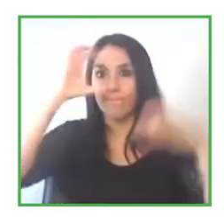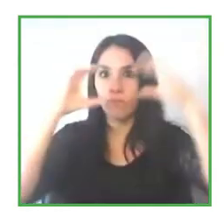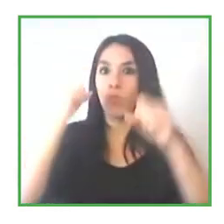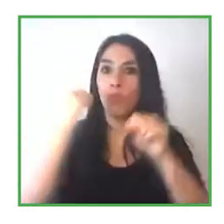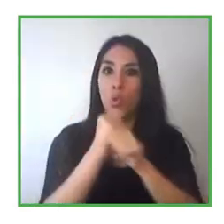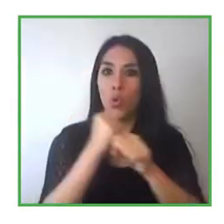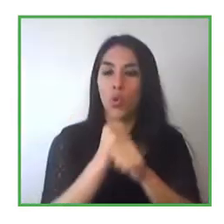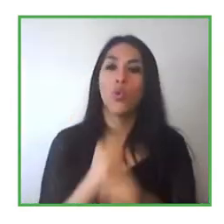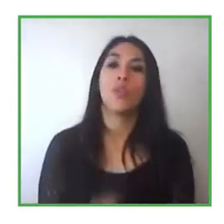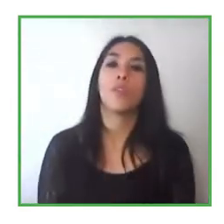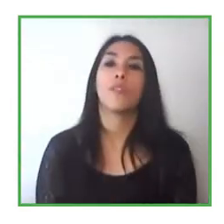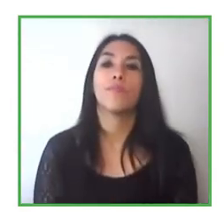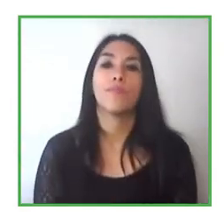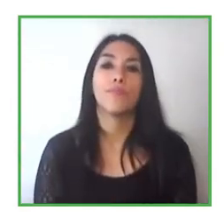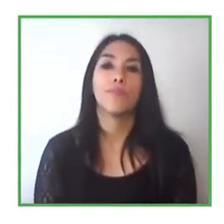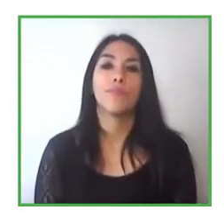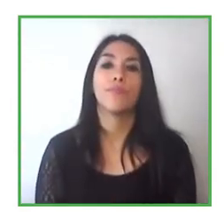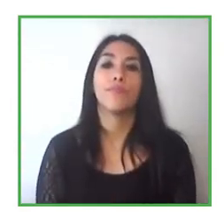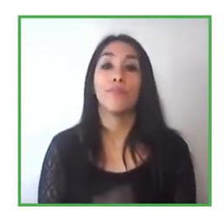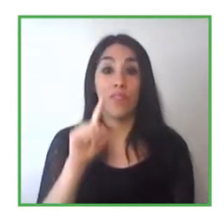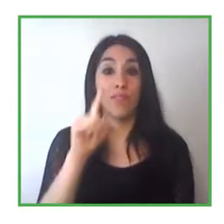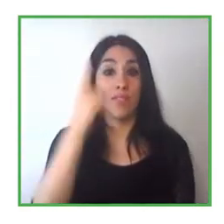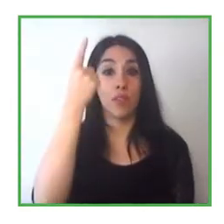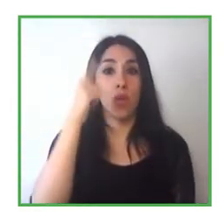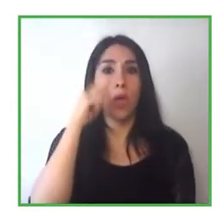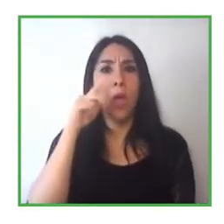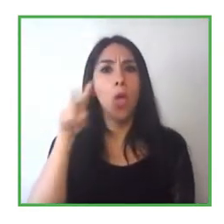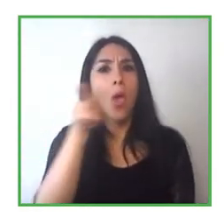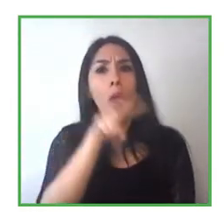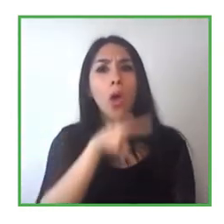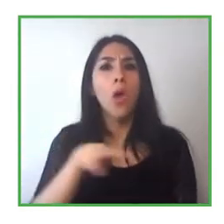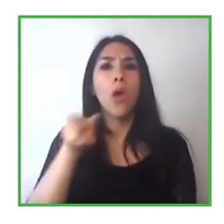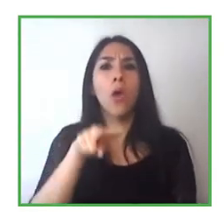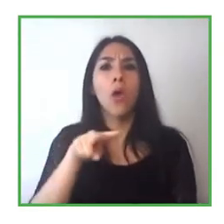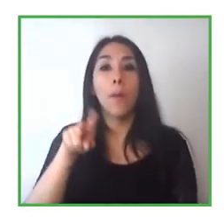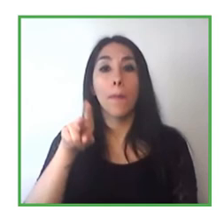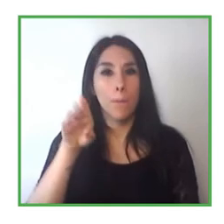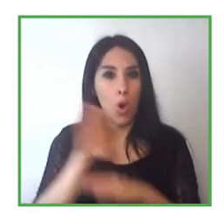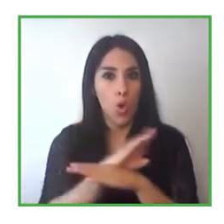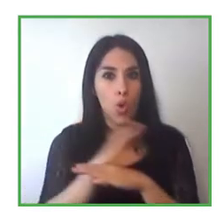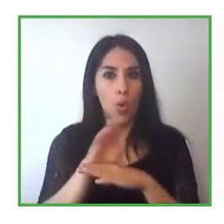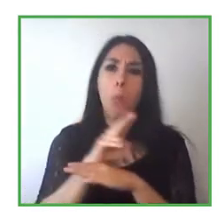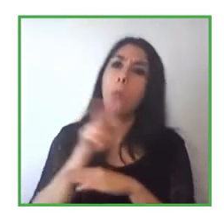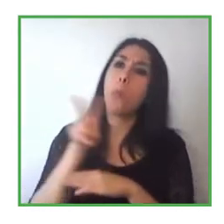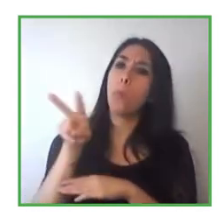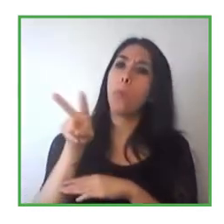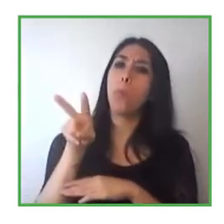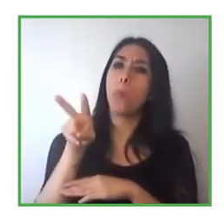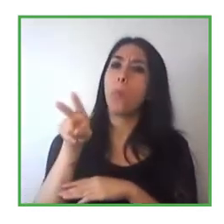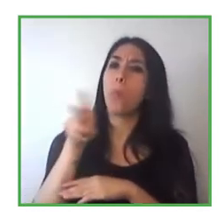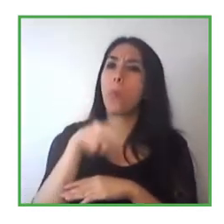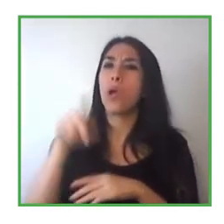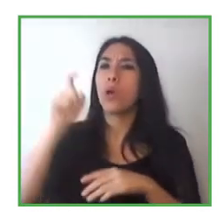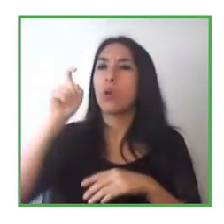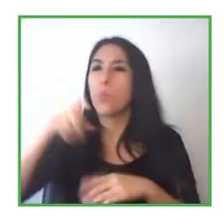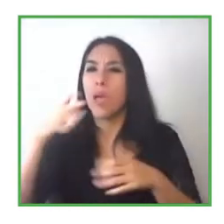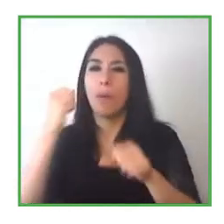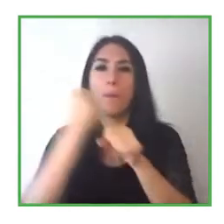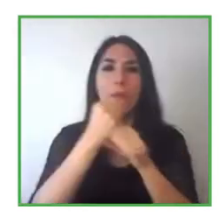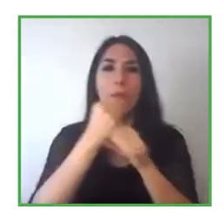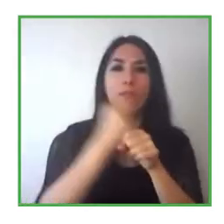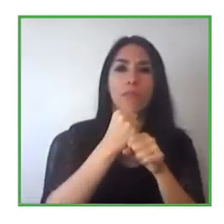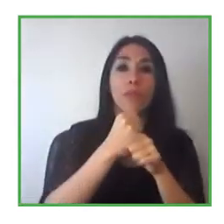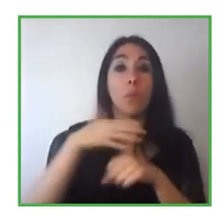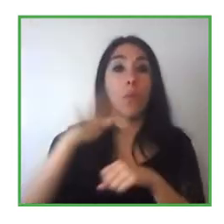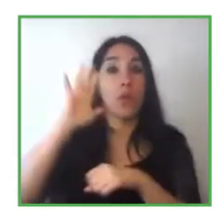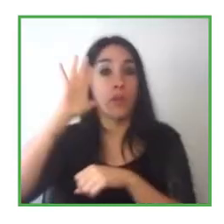so the the different companies that we have in our surroundings and we sell the program in corpora